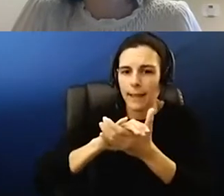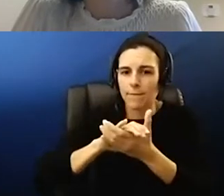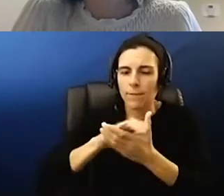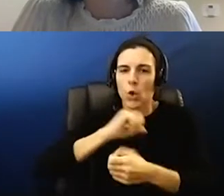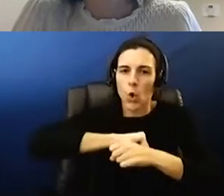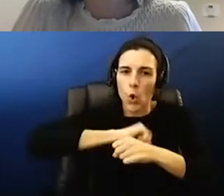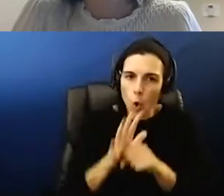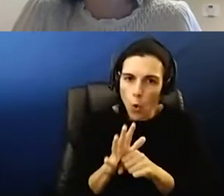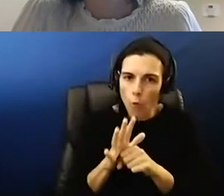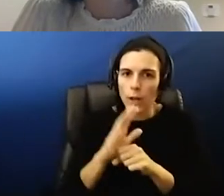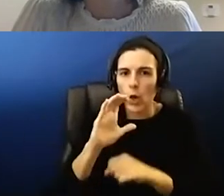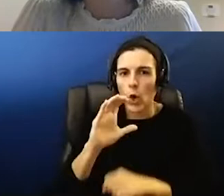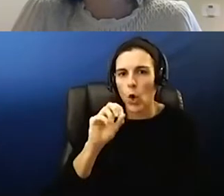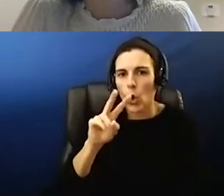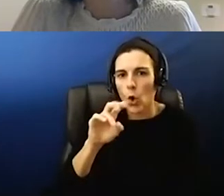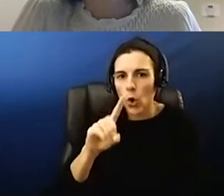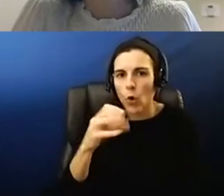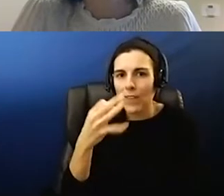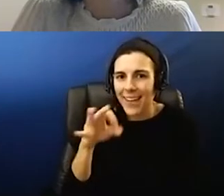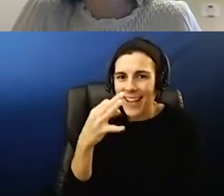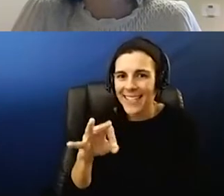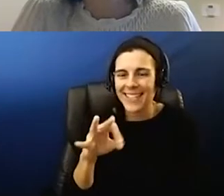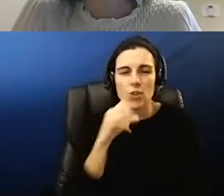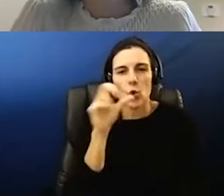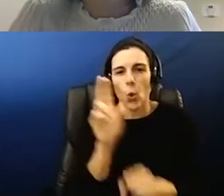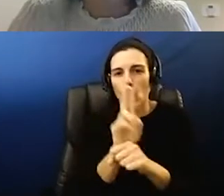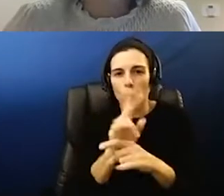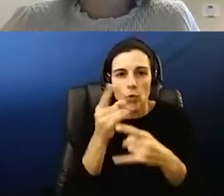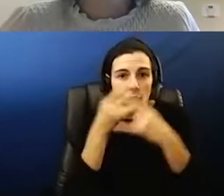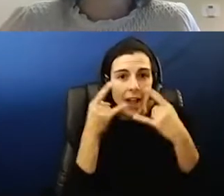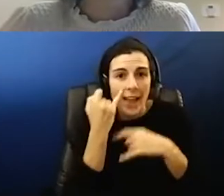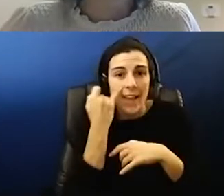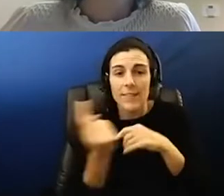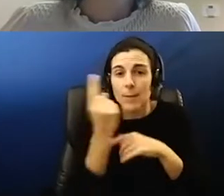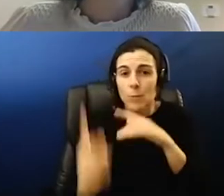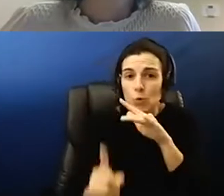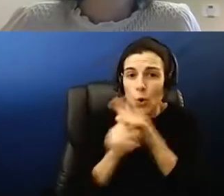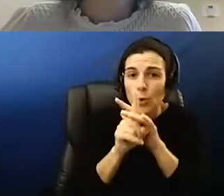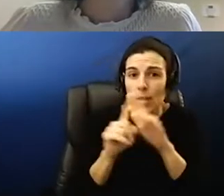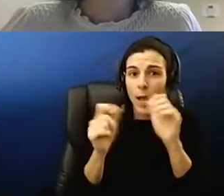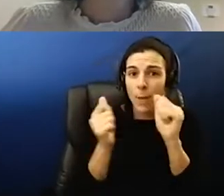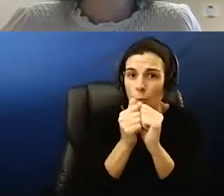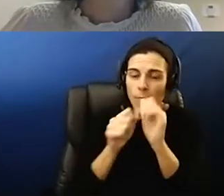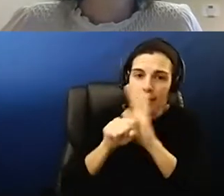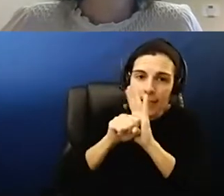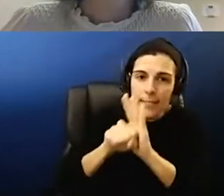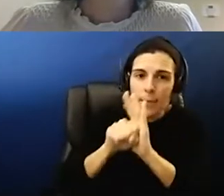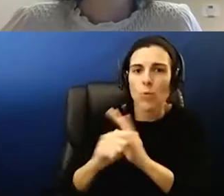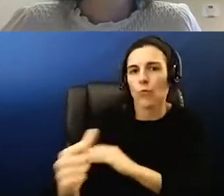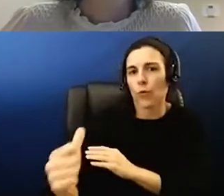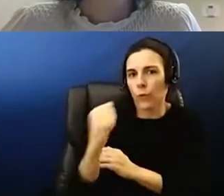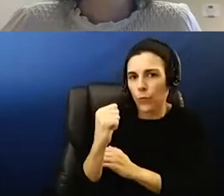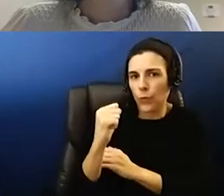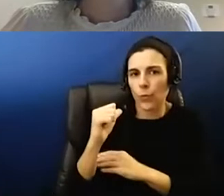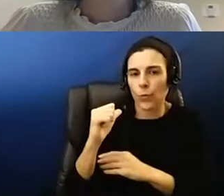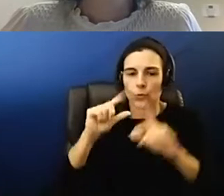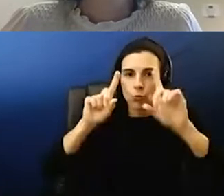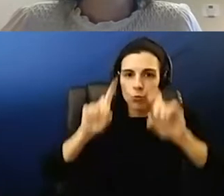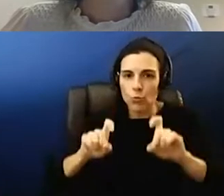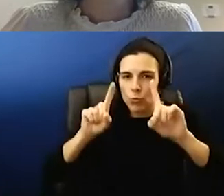be mandatory quarantining if someone comes in with a fever or other covet symptoms but refuse to get themselves or their children tested